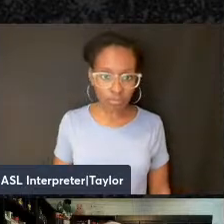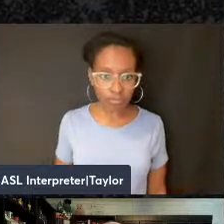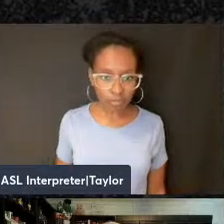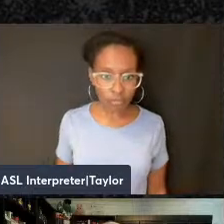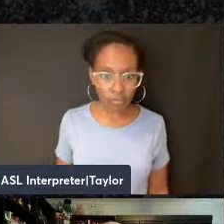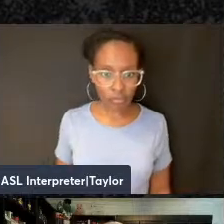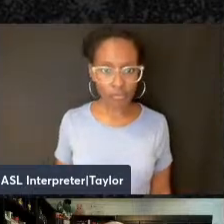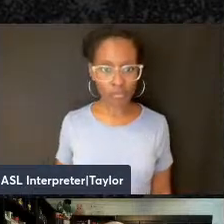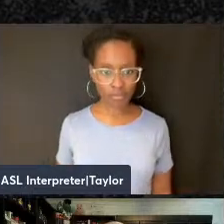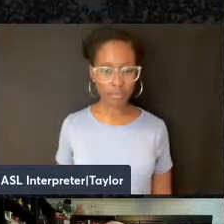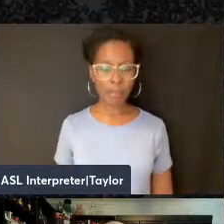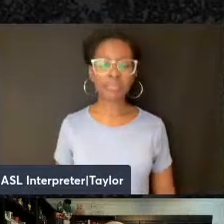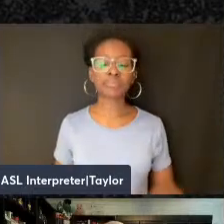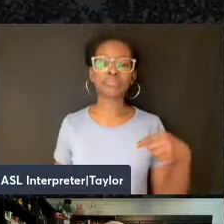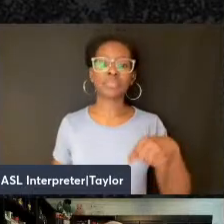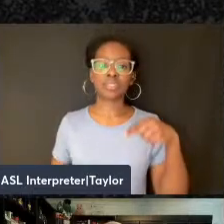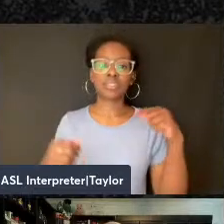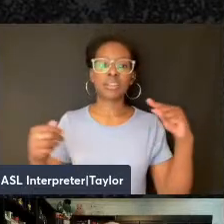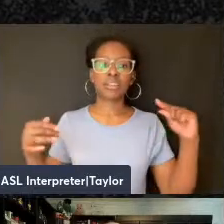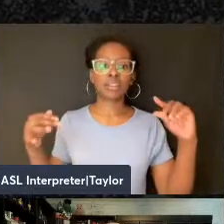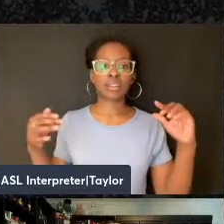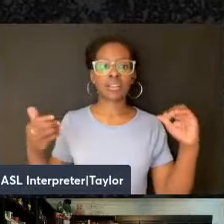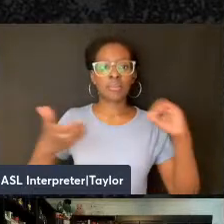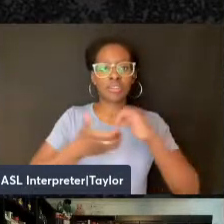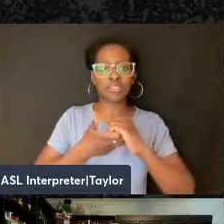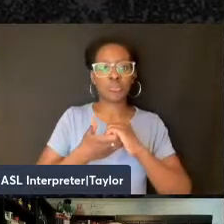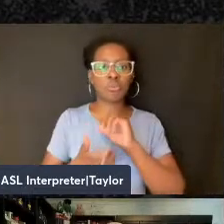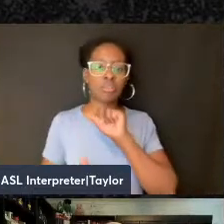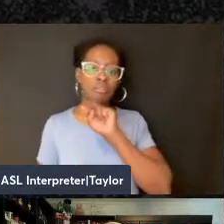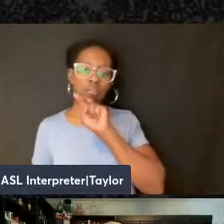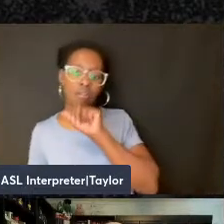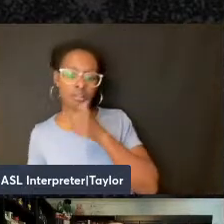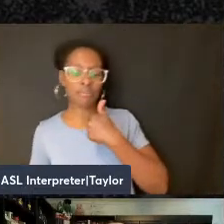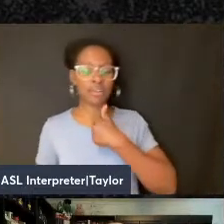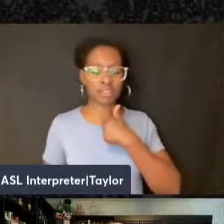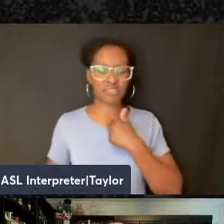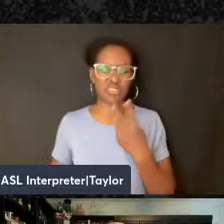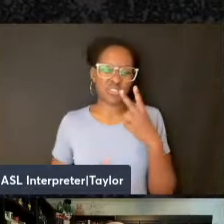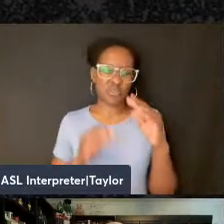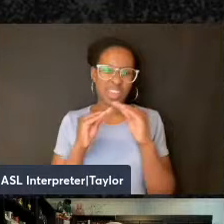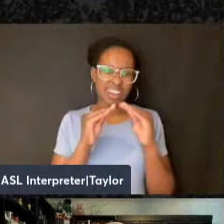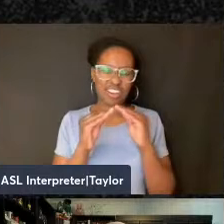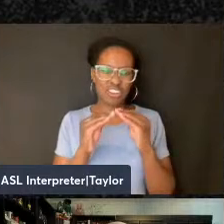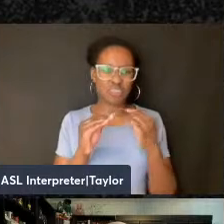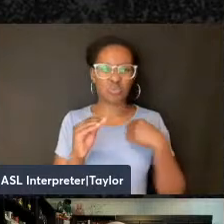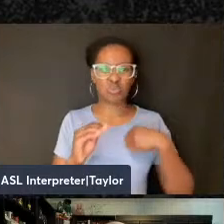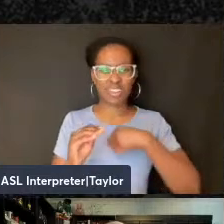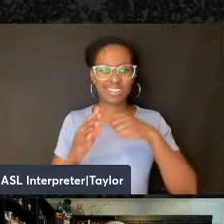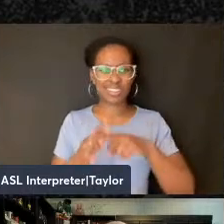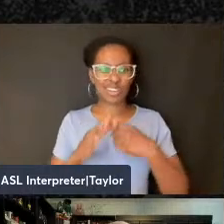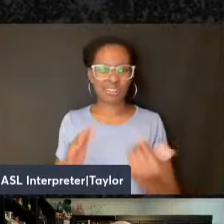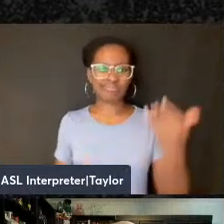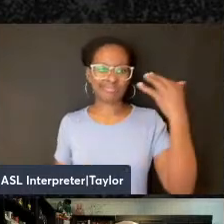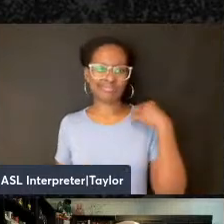collaboration between Anna and I, the two editors, actually goes back to 2006 when we were both